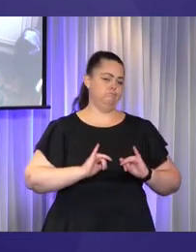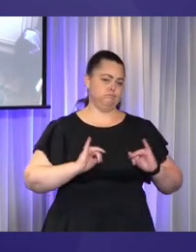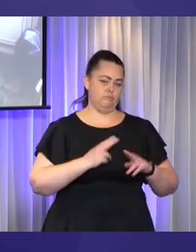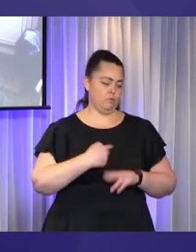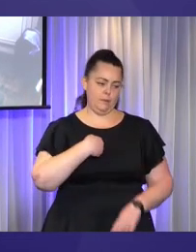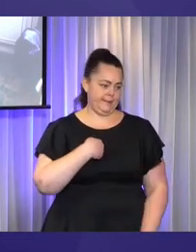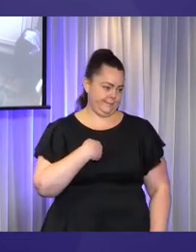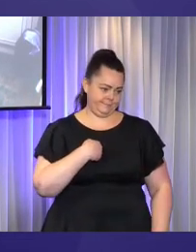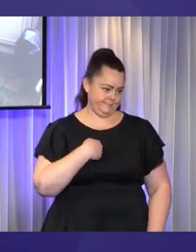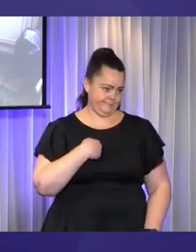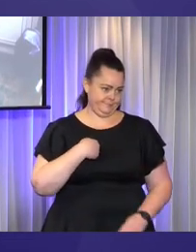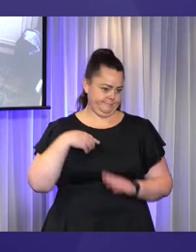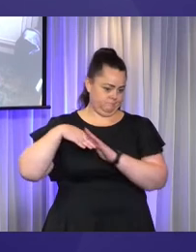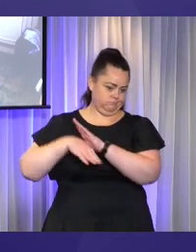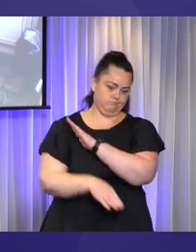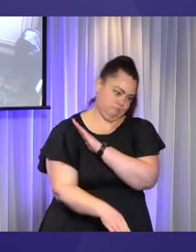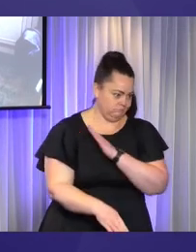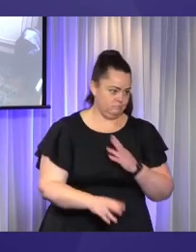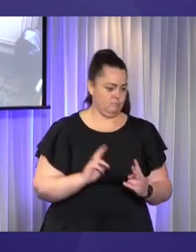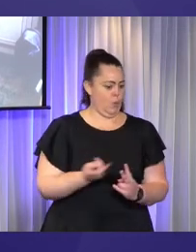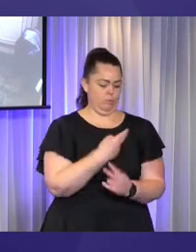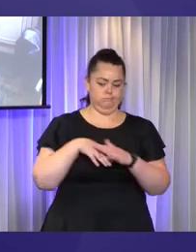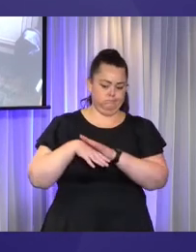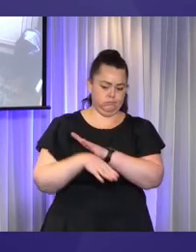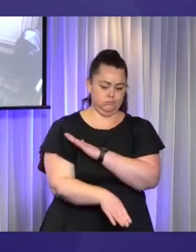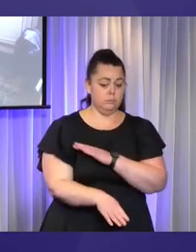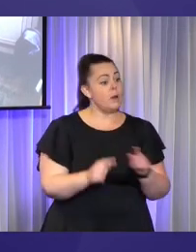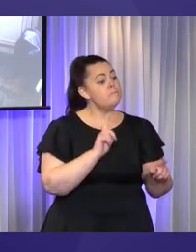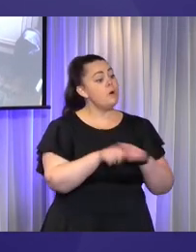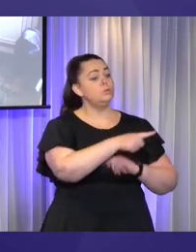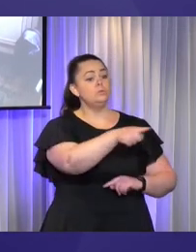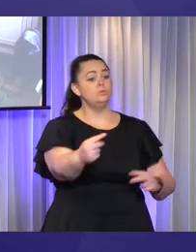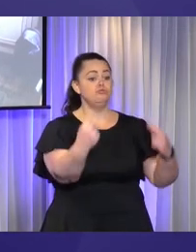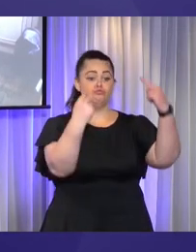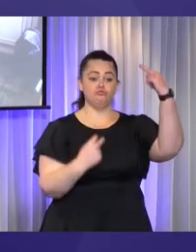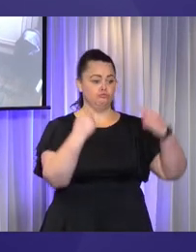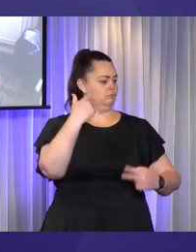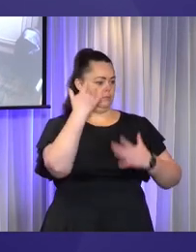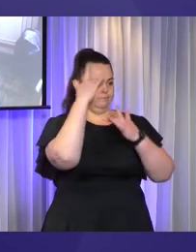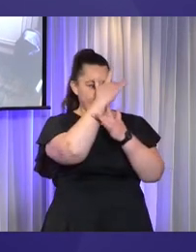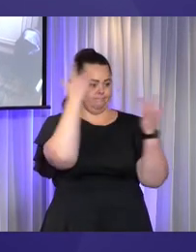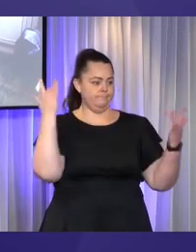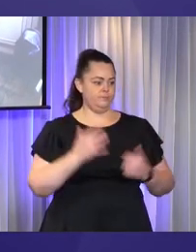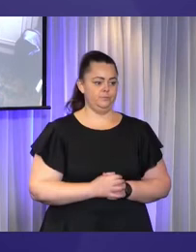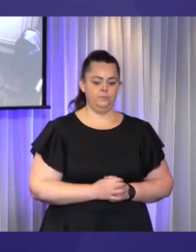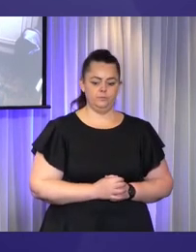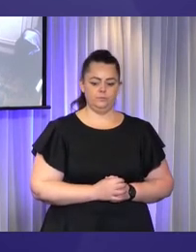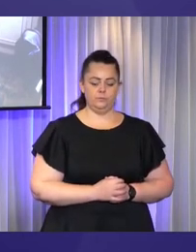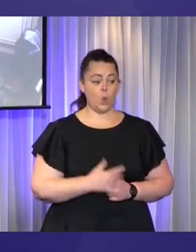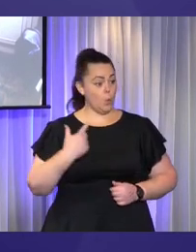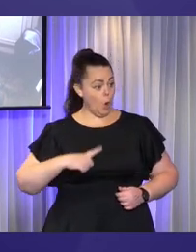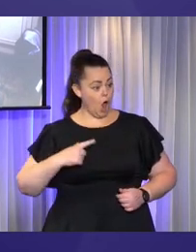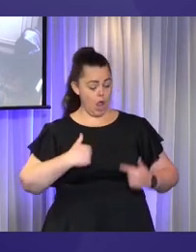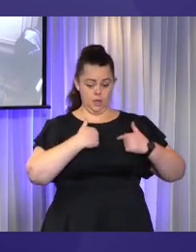but most people wouldn't know that most of the time because my own disabilities are